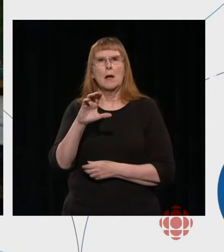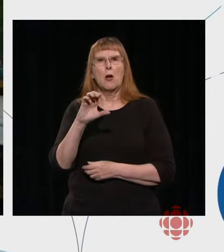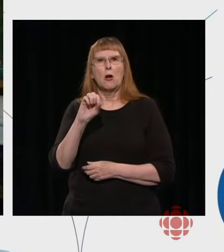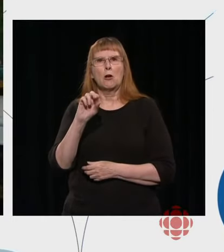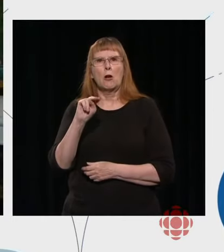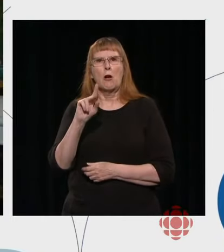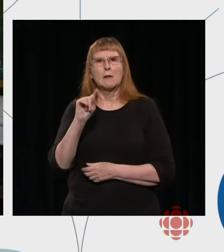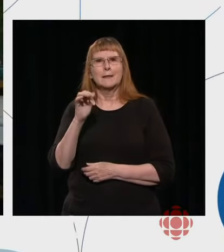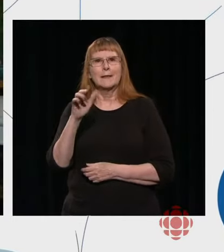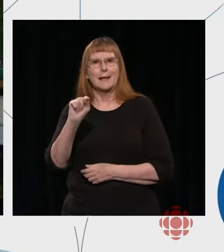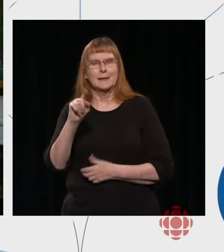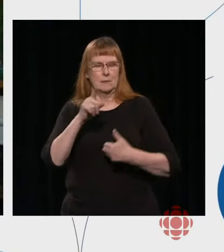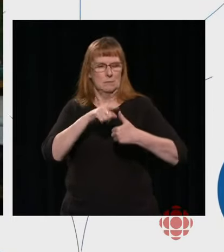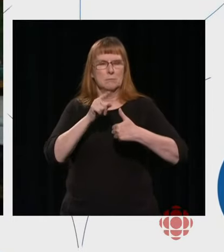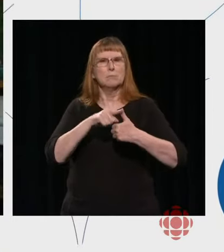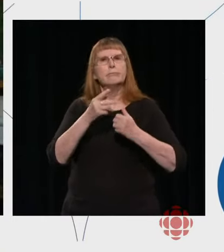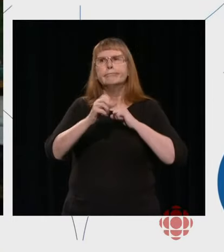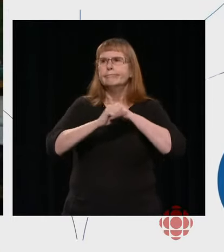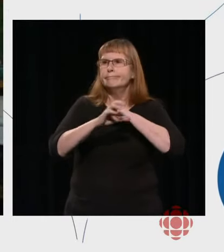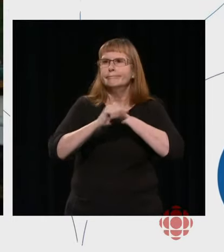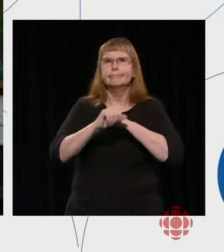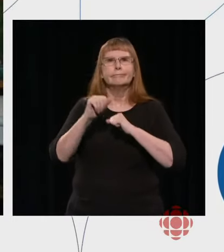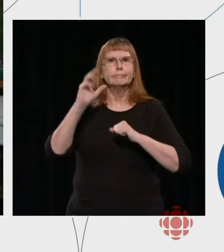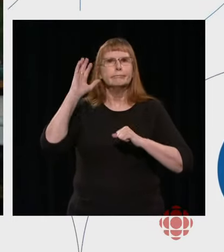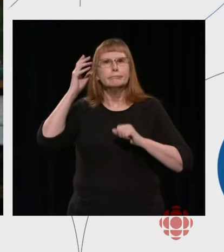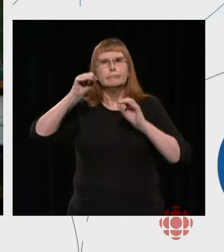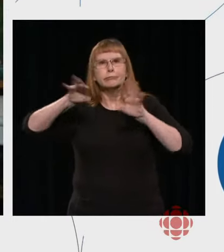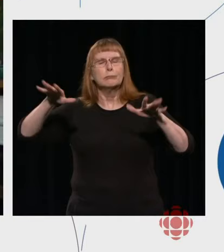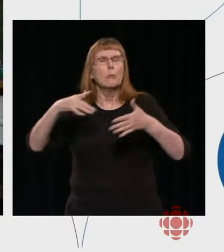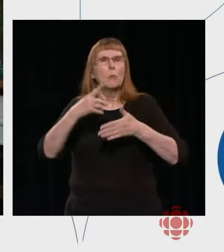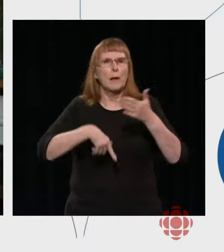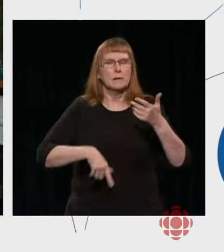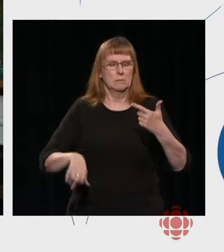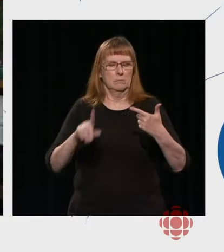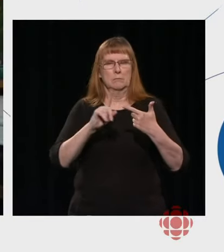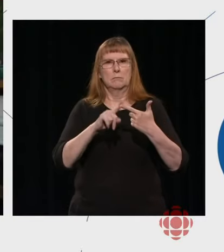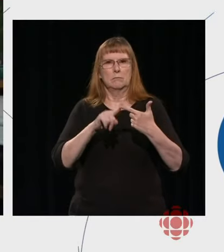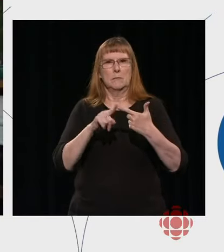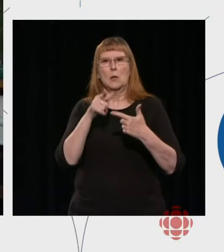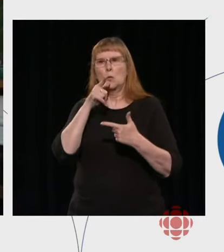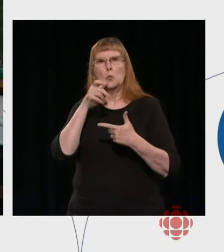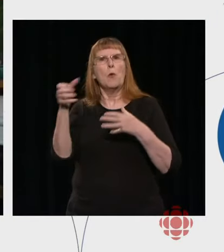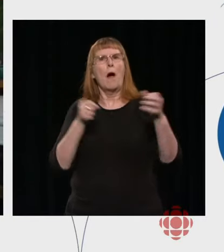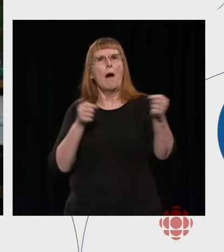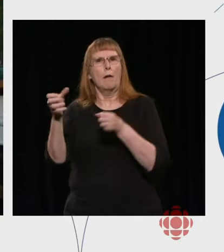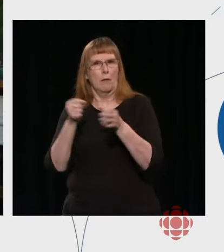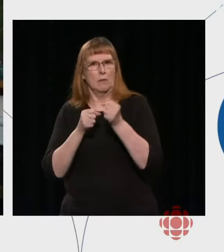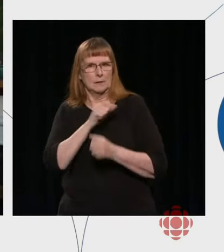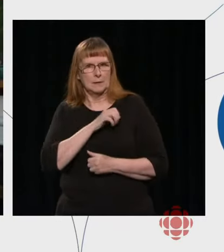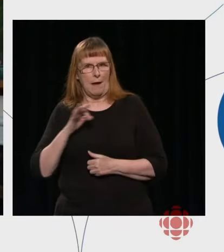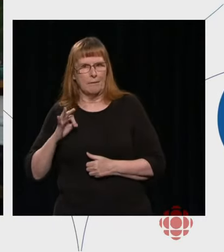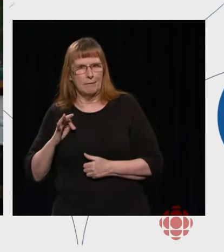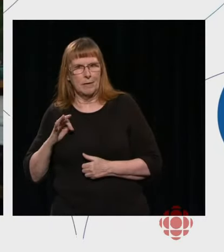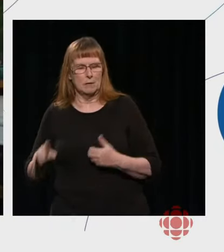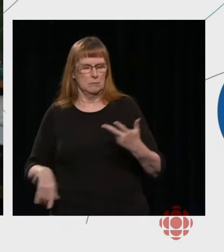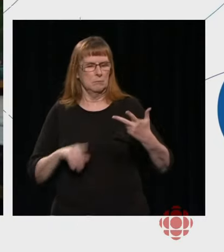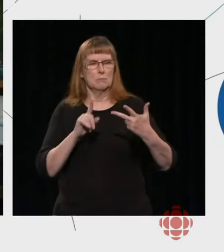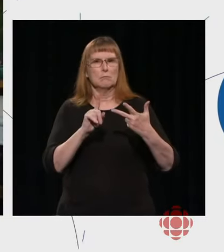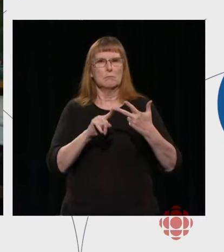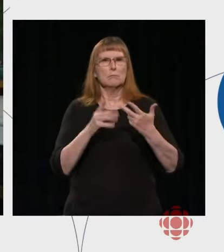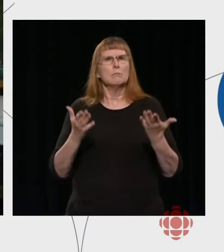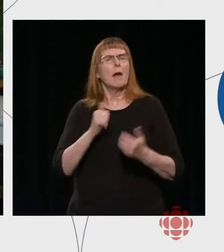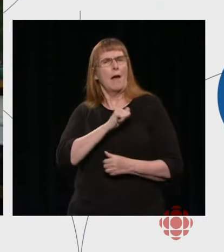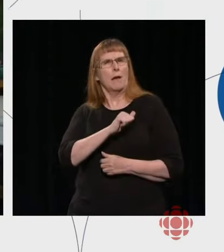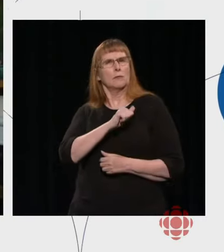our employees. And through our corporate culture. Last year, when we launched our